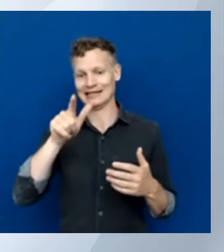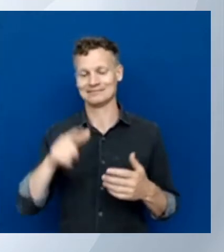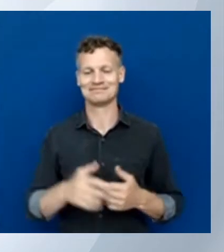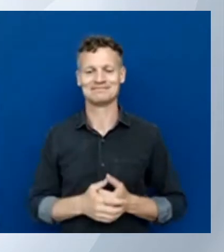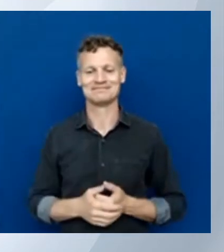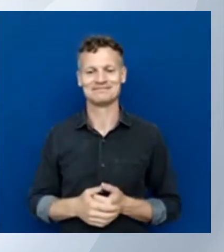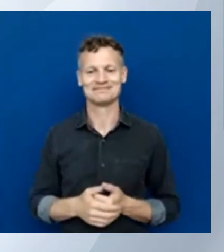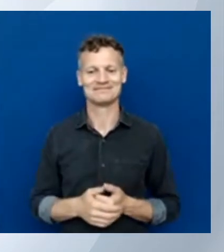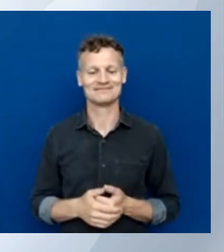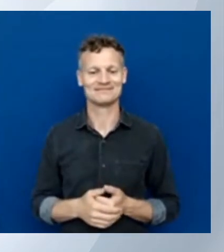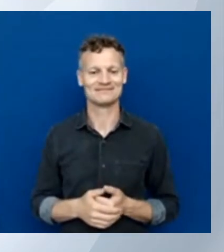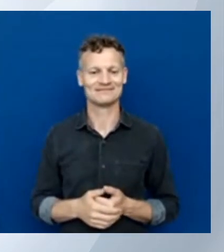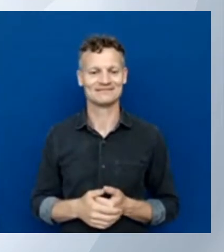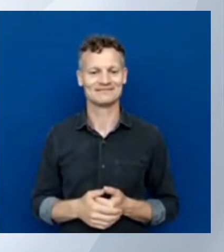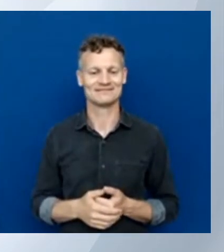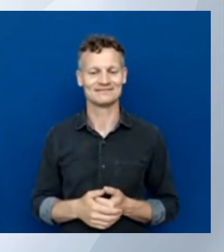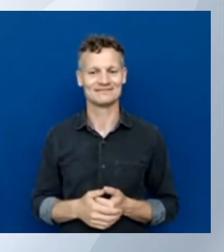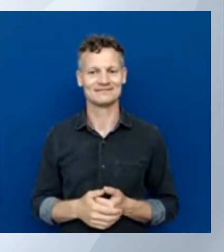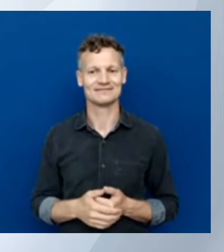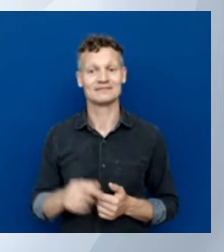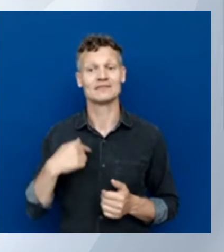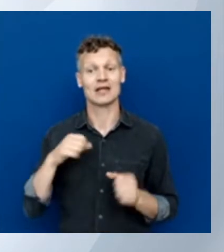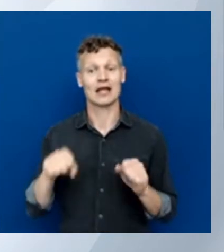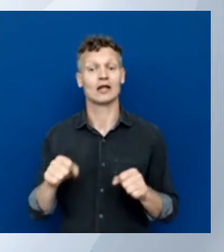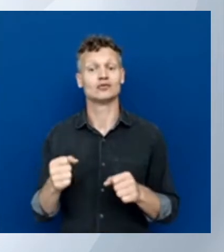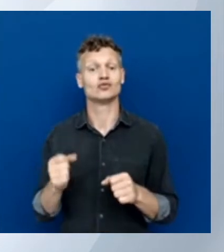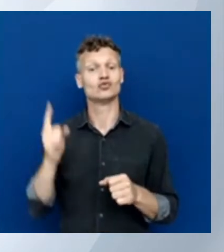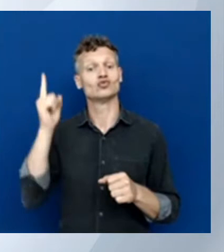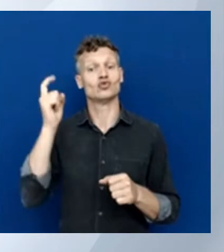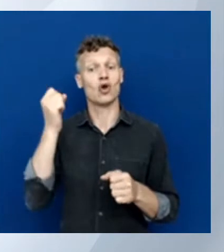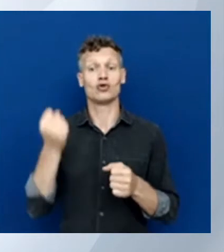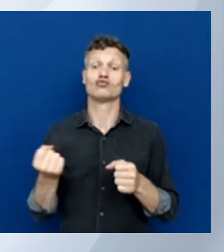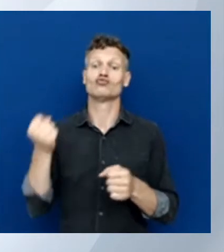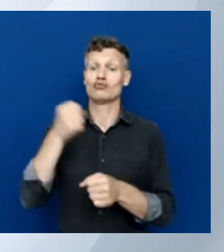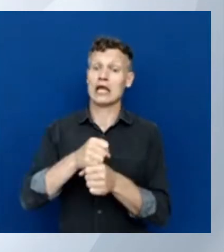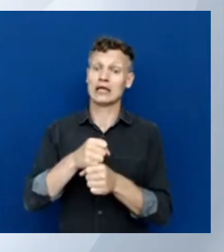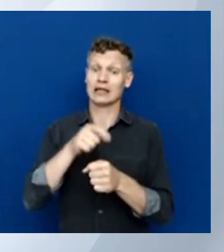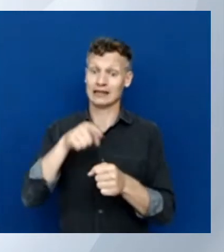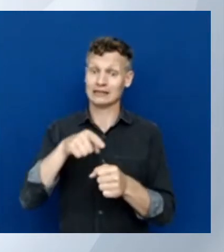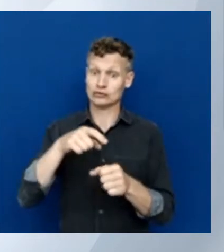start creating that storage account. So let's see how that goes.